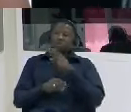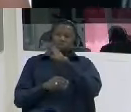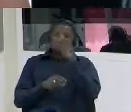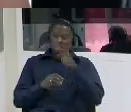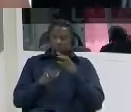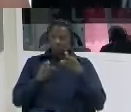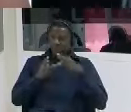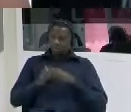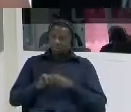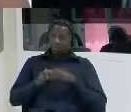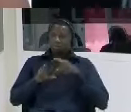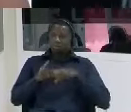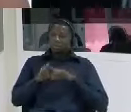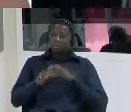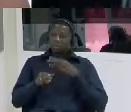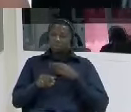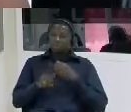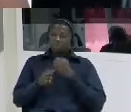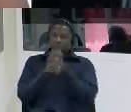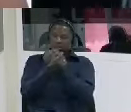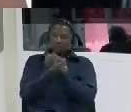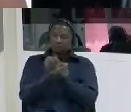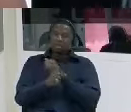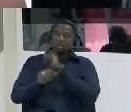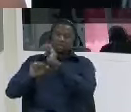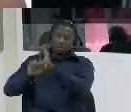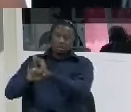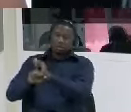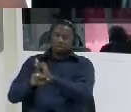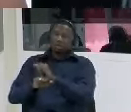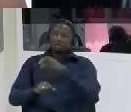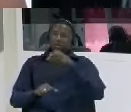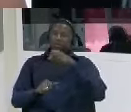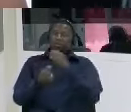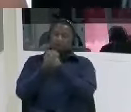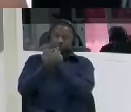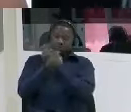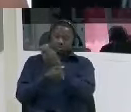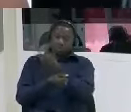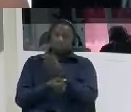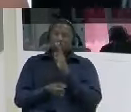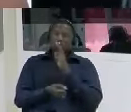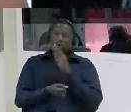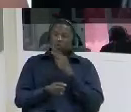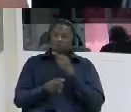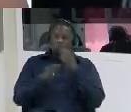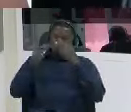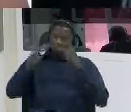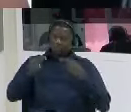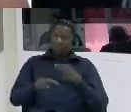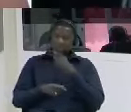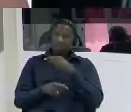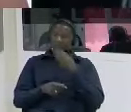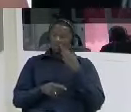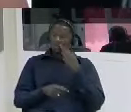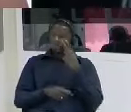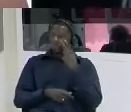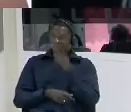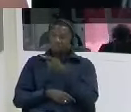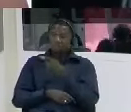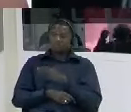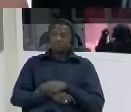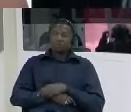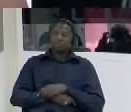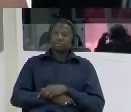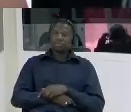um detained at mile two and who were also previously tortured when you saw them um did you